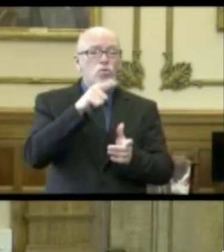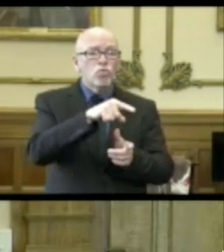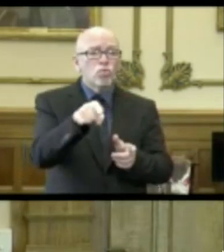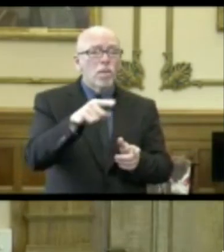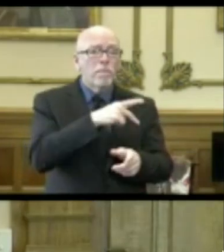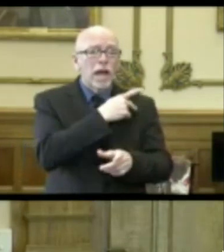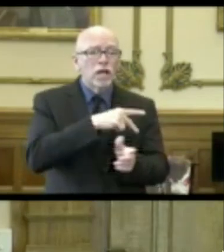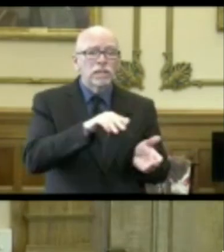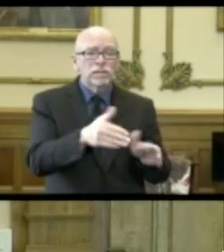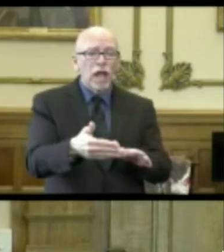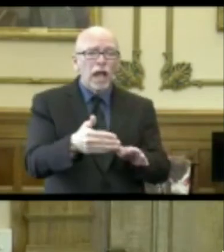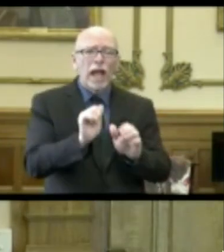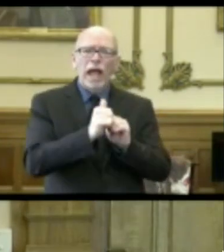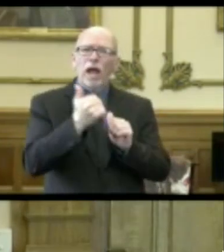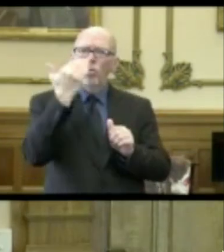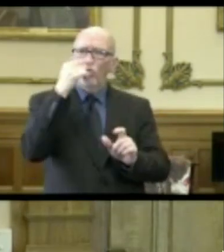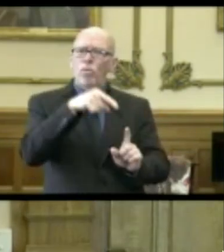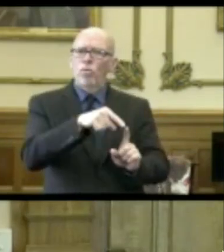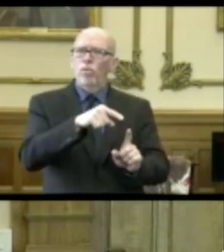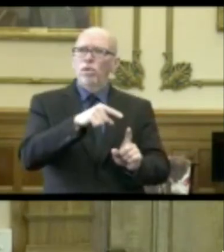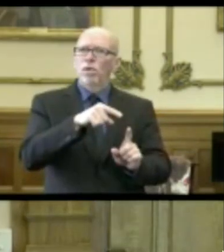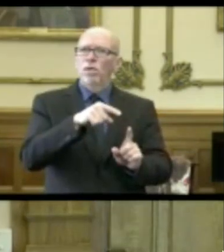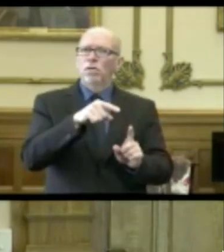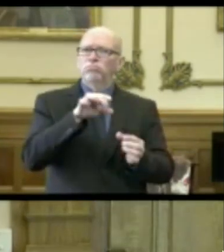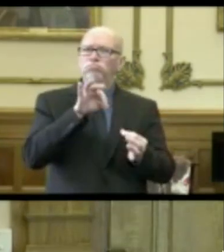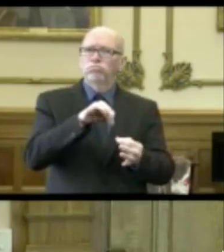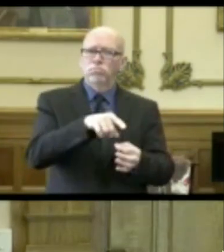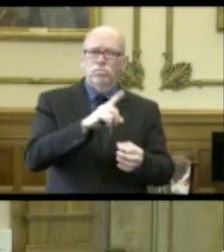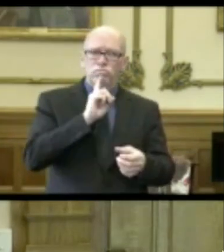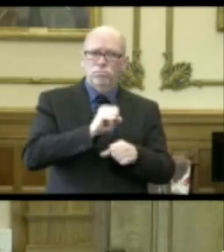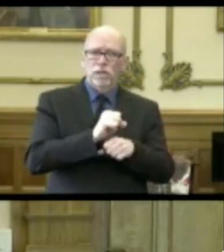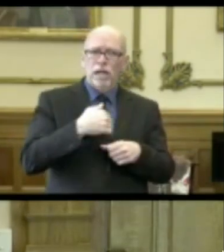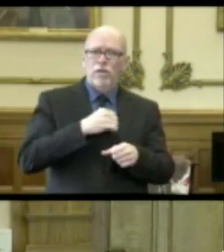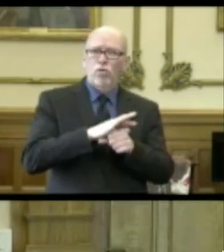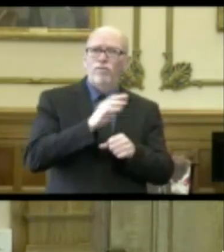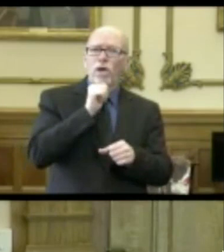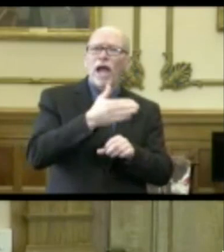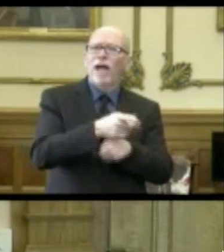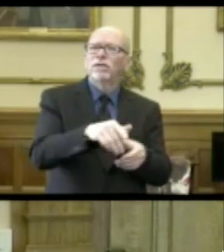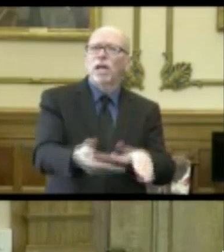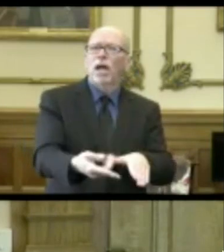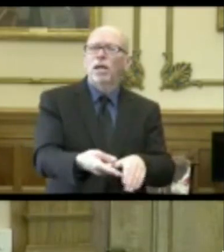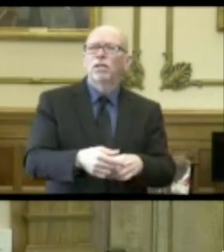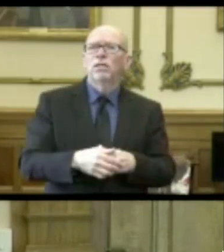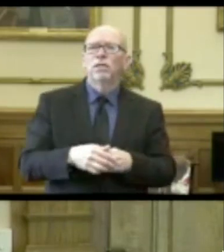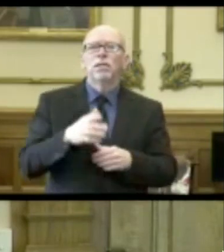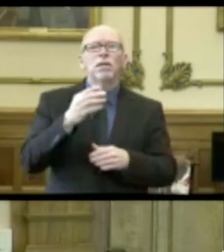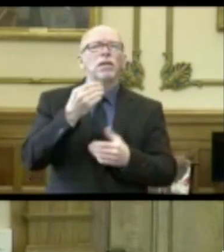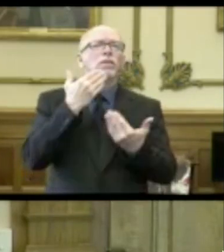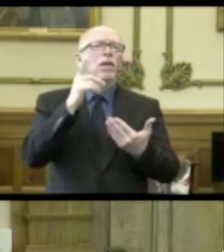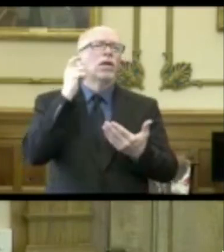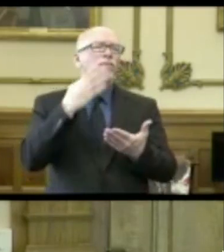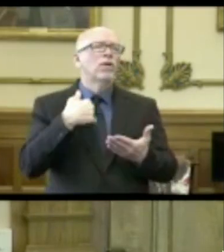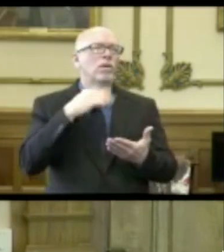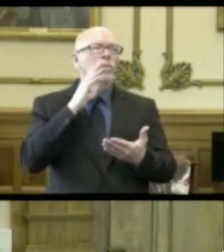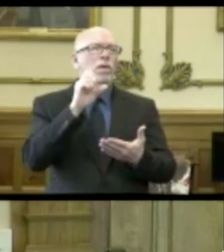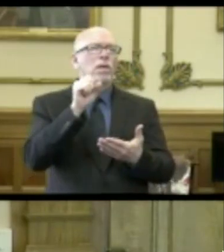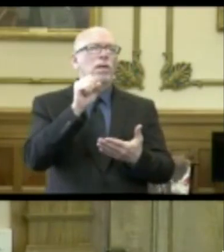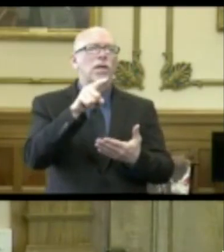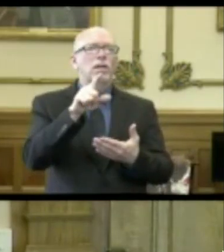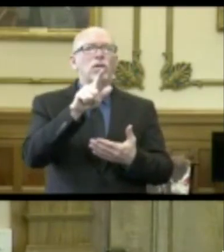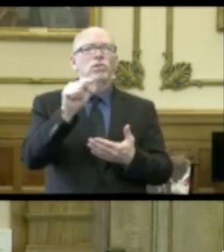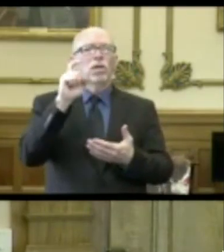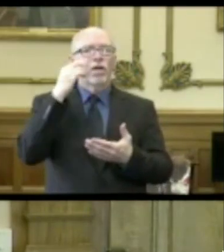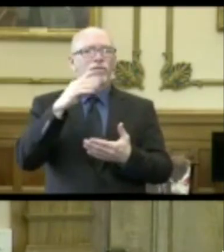died? How can you be certain of the accuracy of those numbers after the fact? And thank you, Governor. will ask Lieutenant